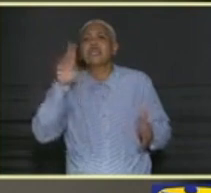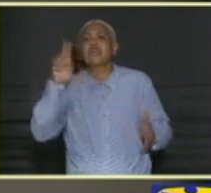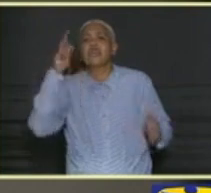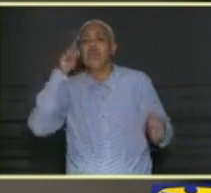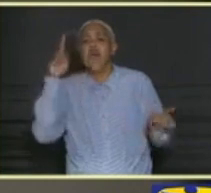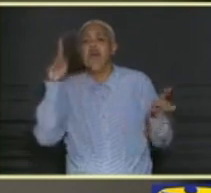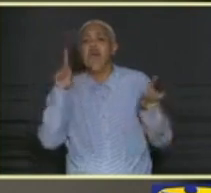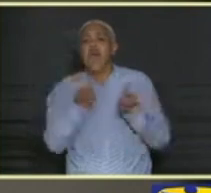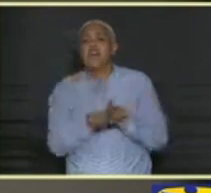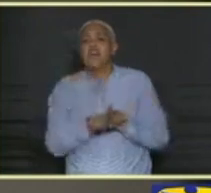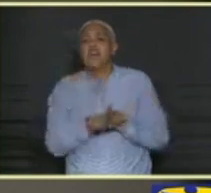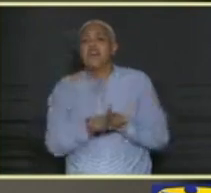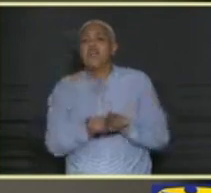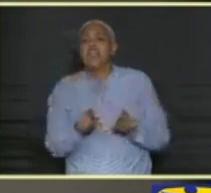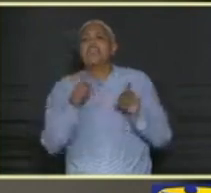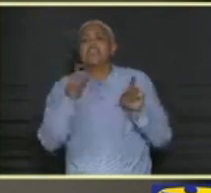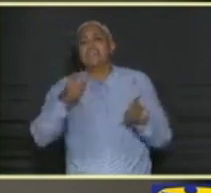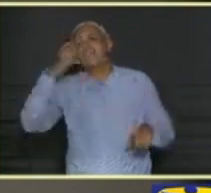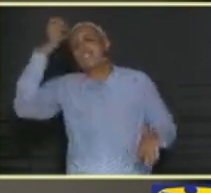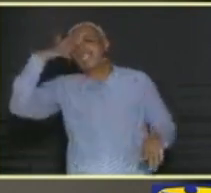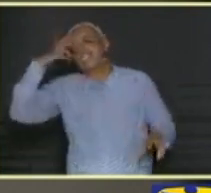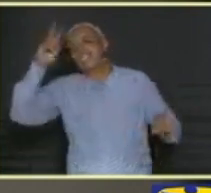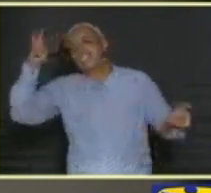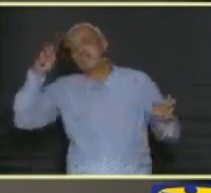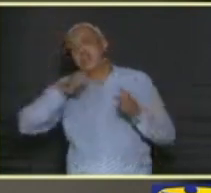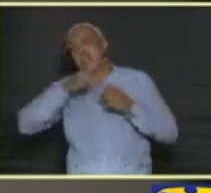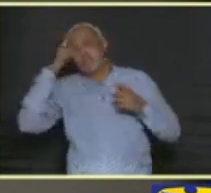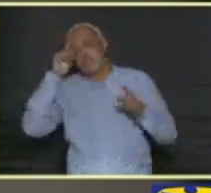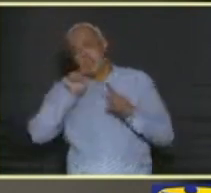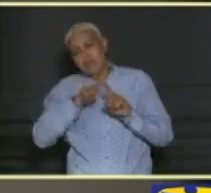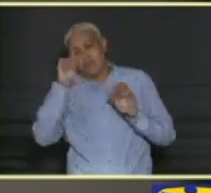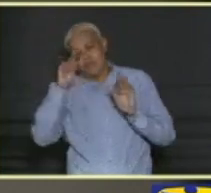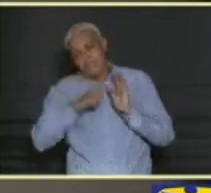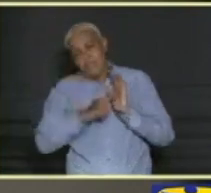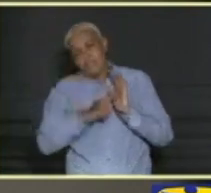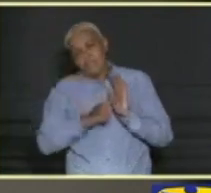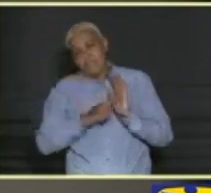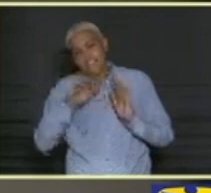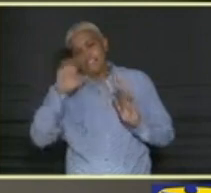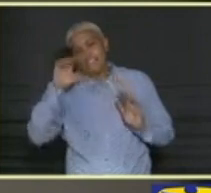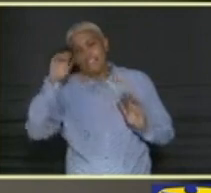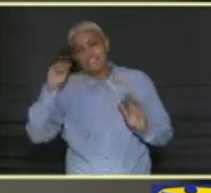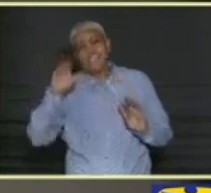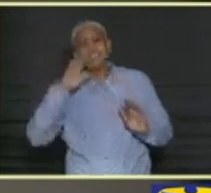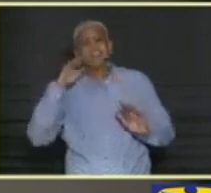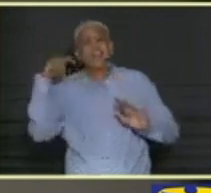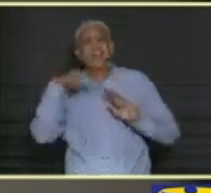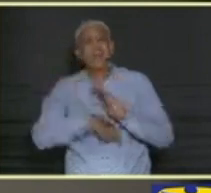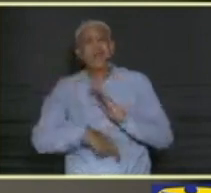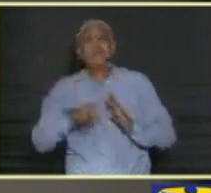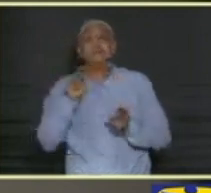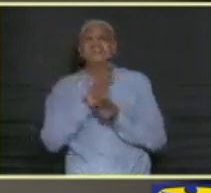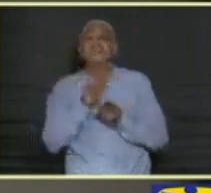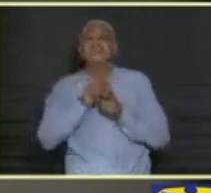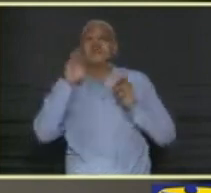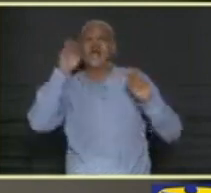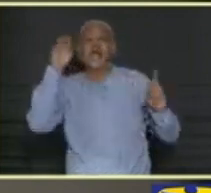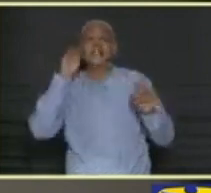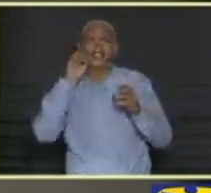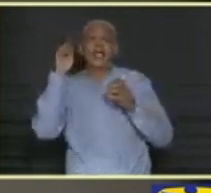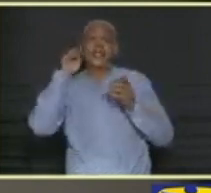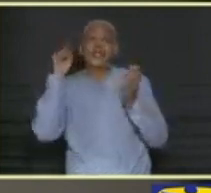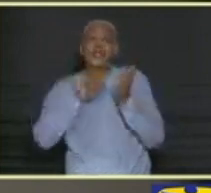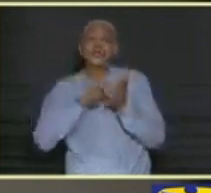agreement, giving the serious issues with the agreement, for example, CSE comprehensive sexual education as noted in article